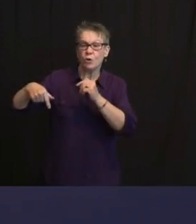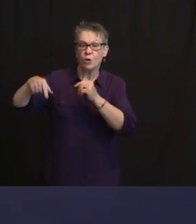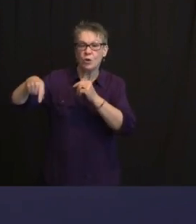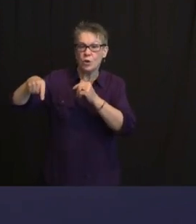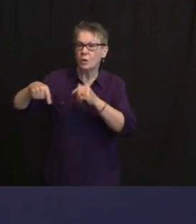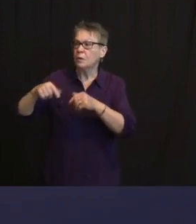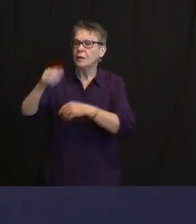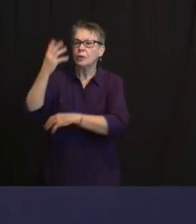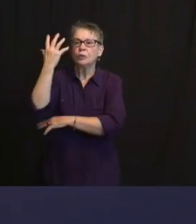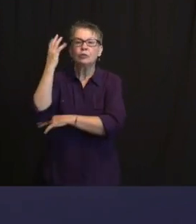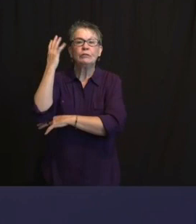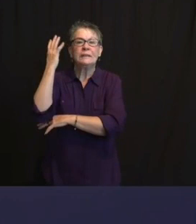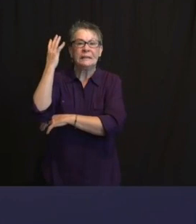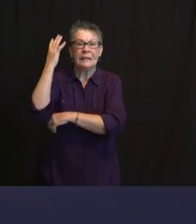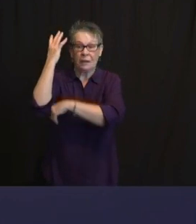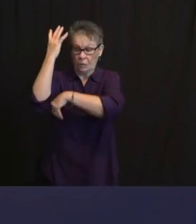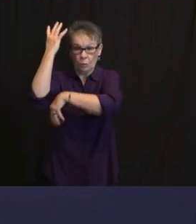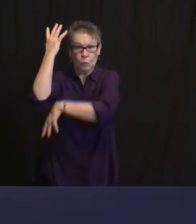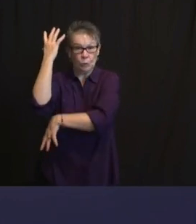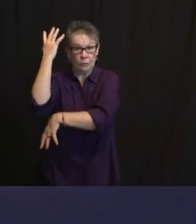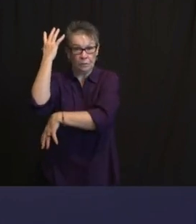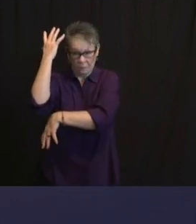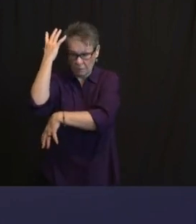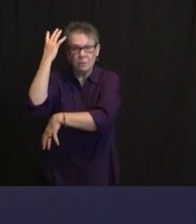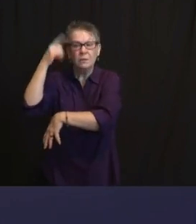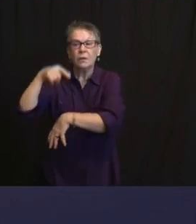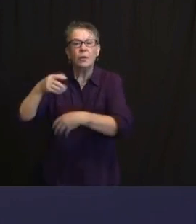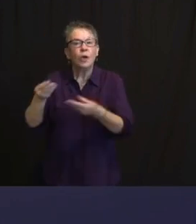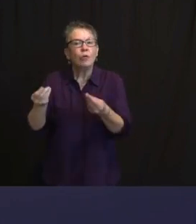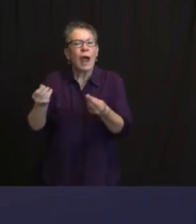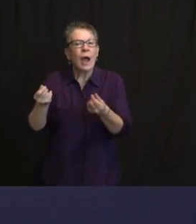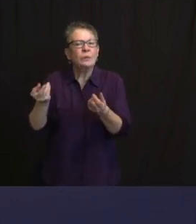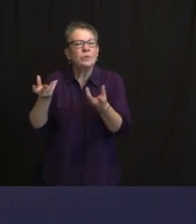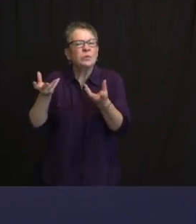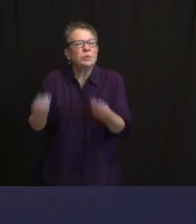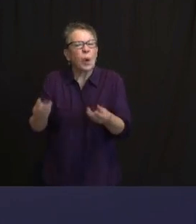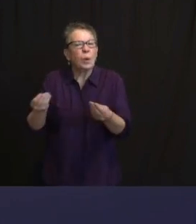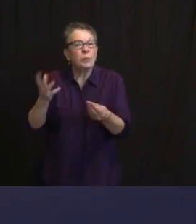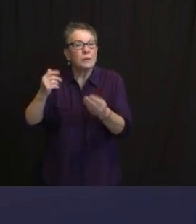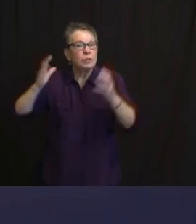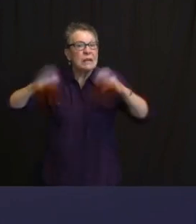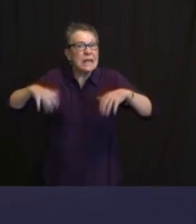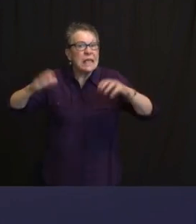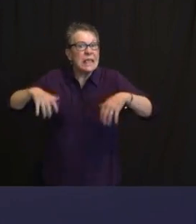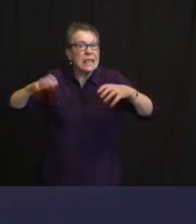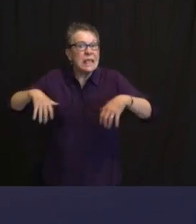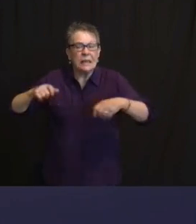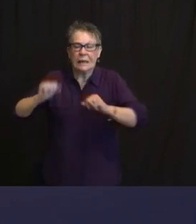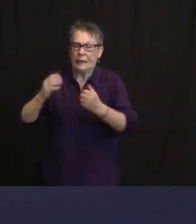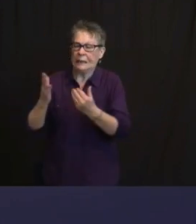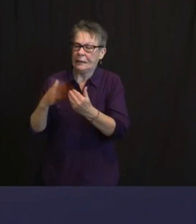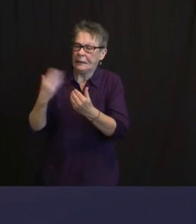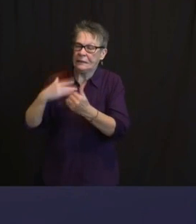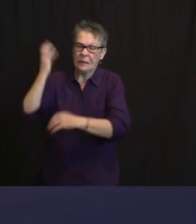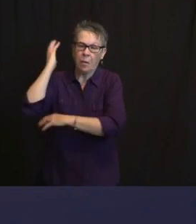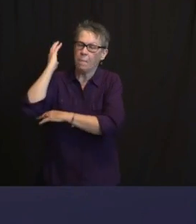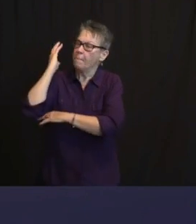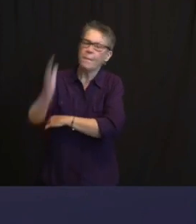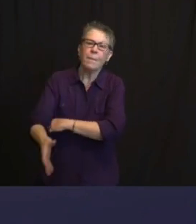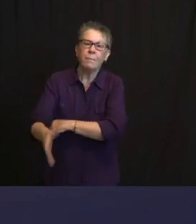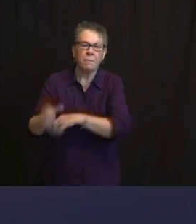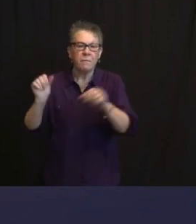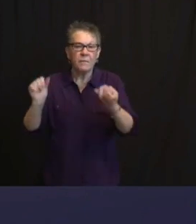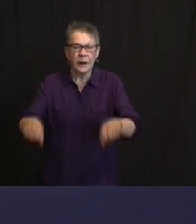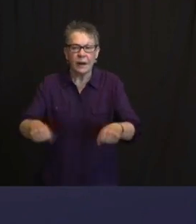DUE TO ALL THE RAIN, THE MELTING SNOW. THERE'S ALREADY SOME LARGE TREES DOWN, AND IT HASN'T EVEN BEEN THAT WINDY. BUT GUSTS UP TO 55 MILES AN